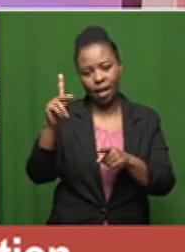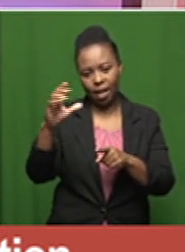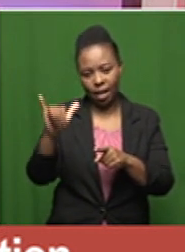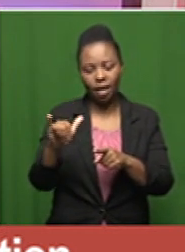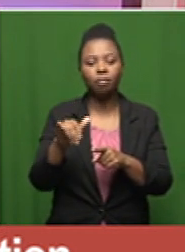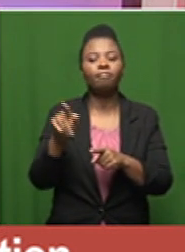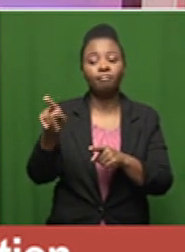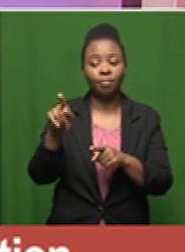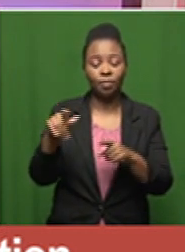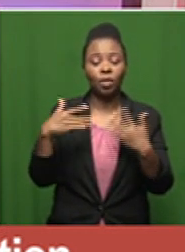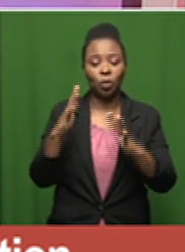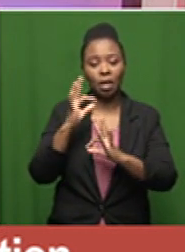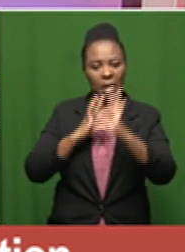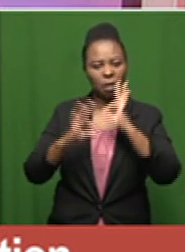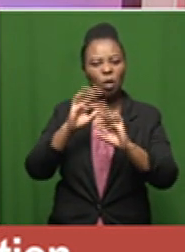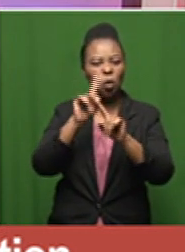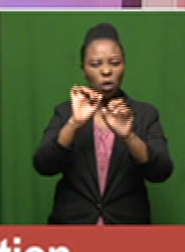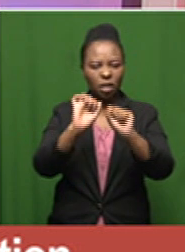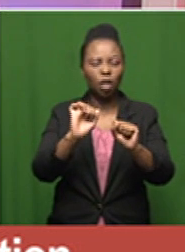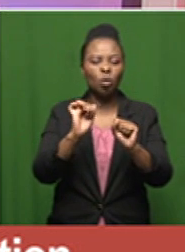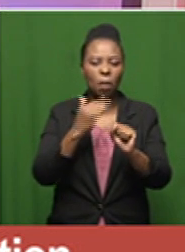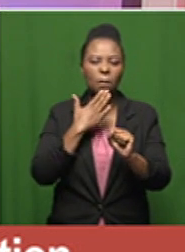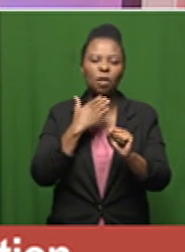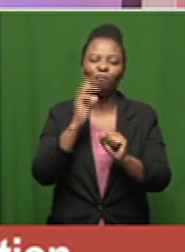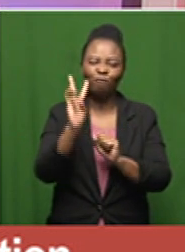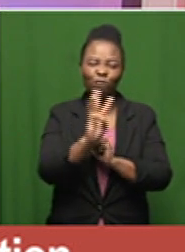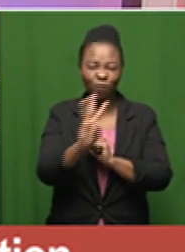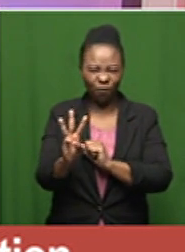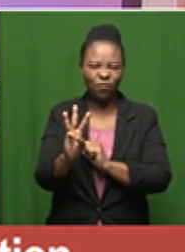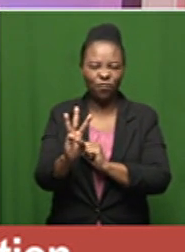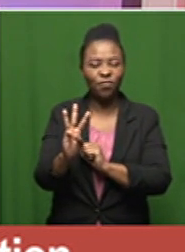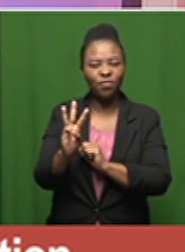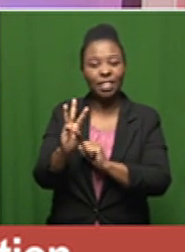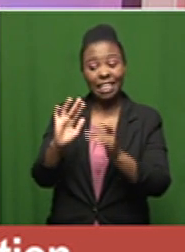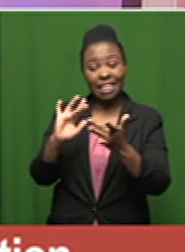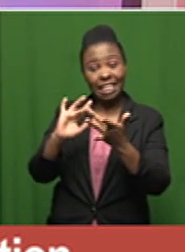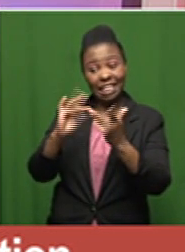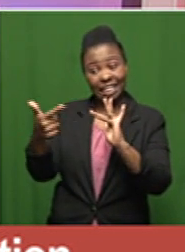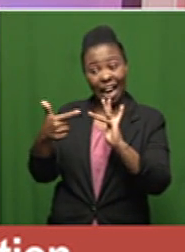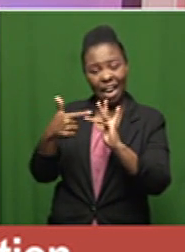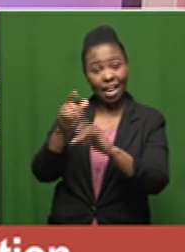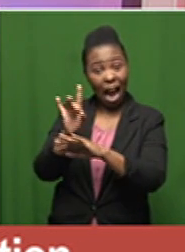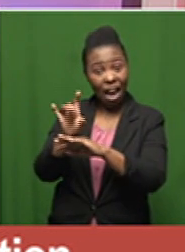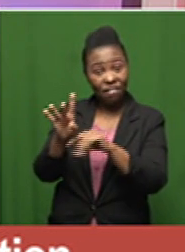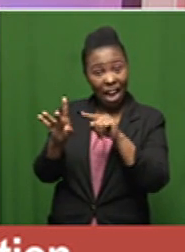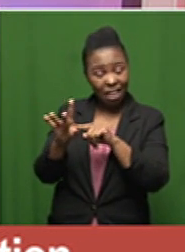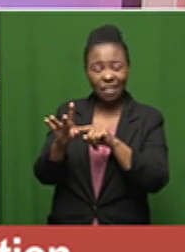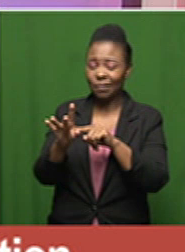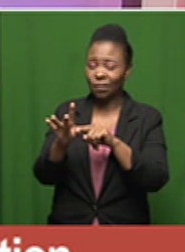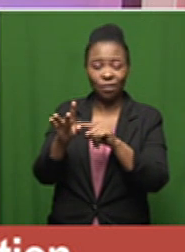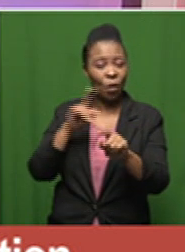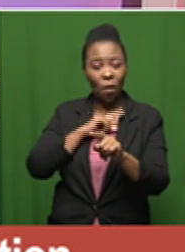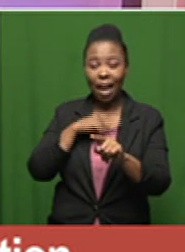questions that you've been getting so please be careful about getting advice on the internet especially from people that are not